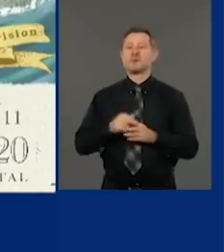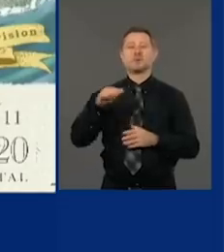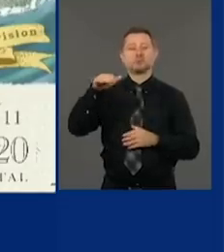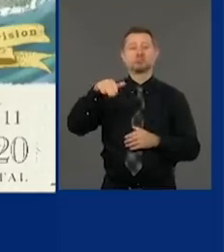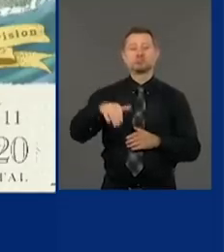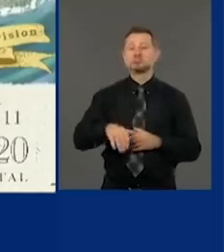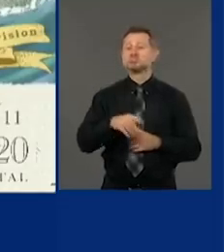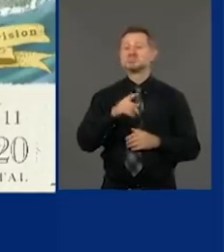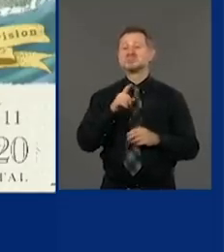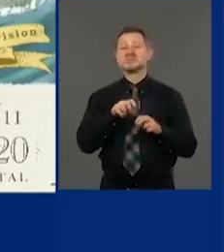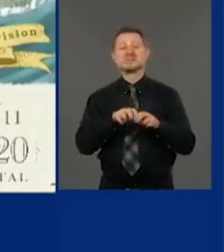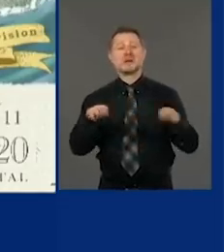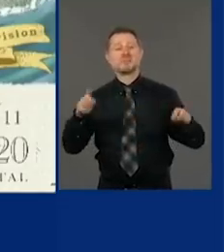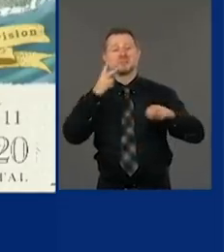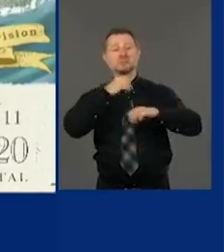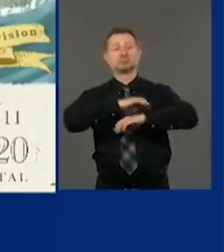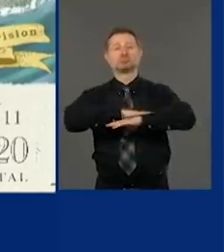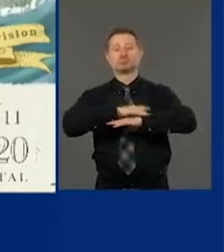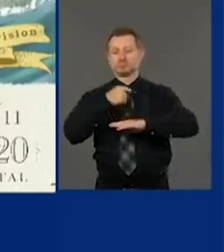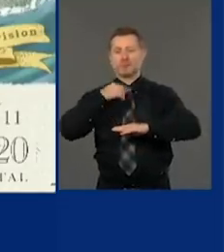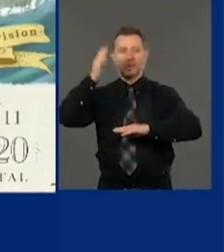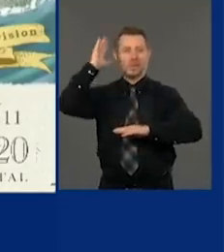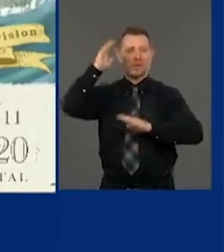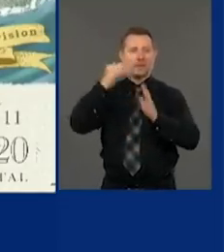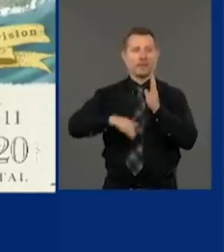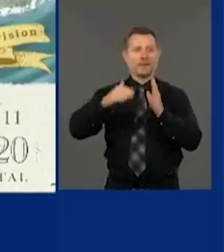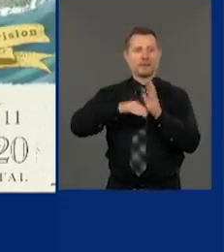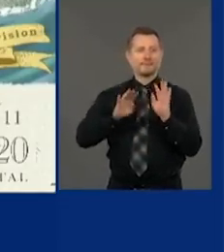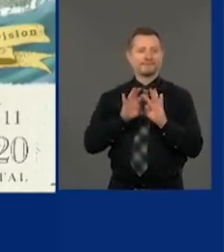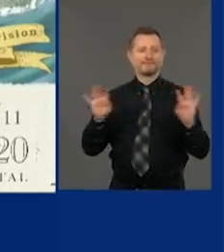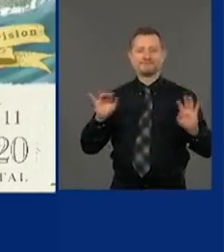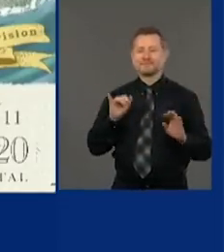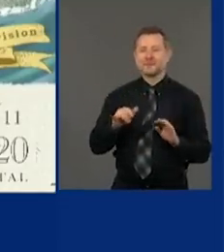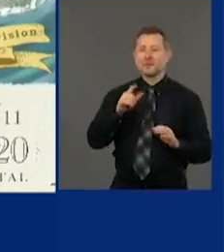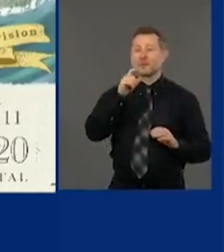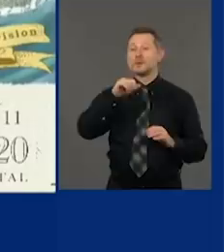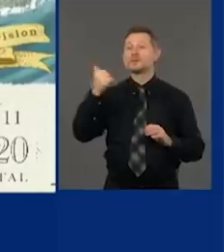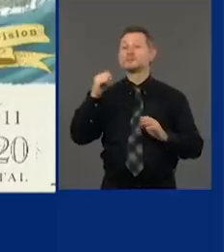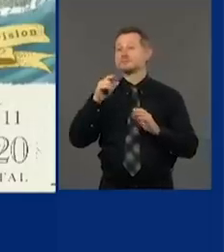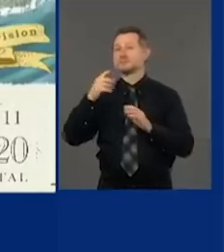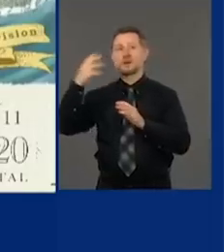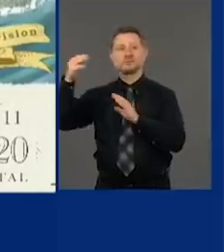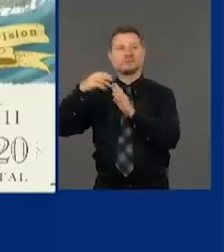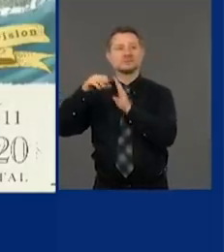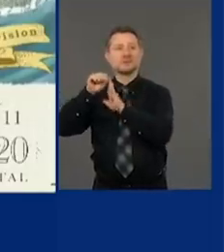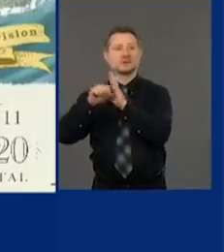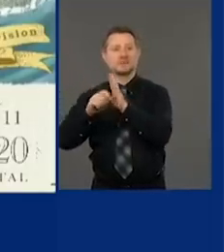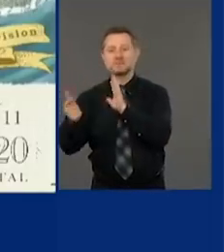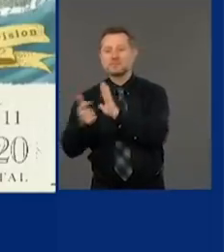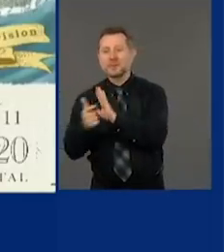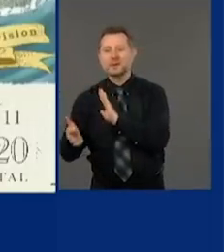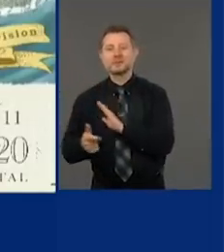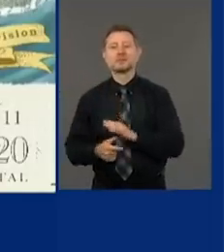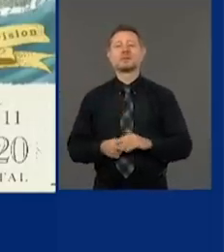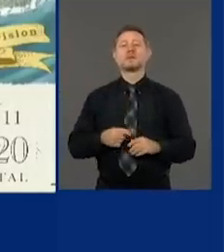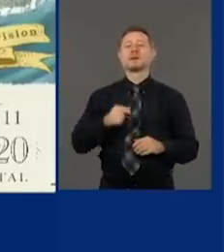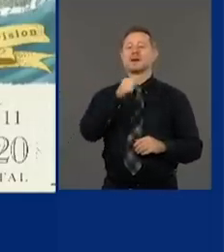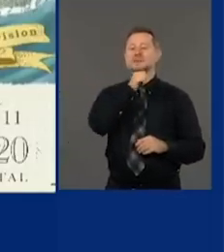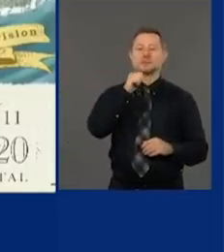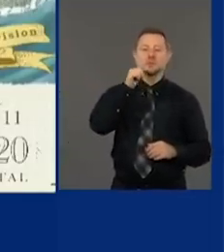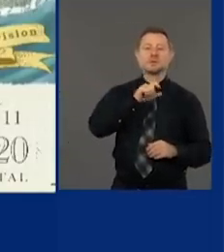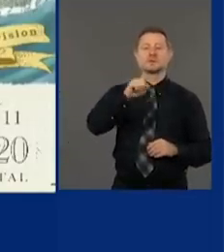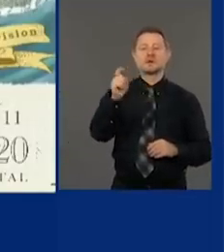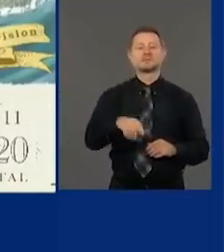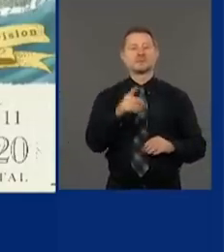table. Out-of-state ban. Follow the facts. It's Arizona, Texas, Florida going